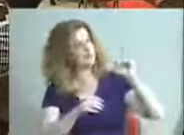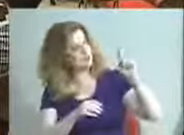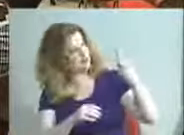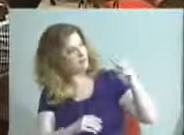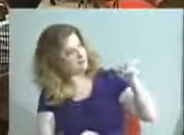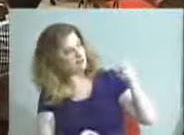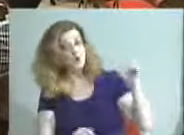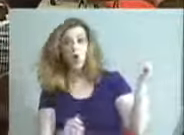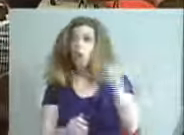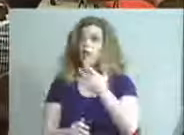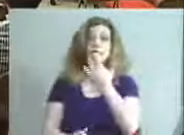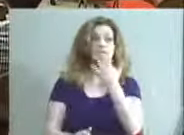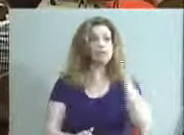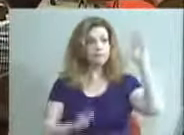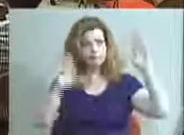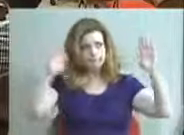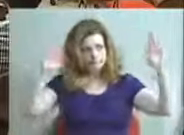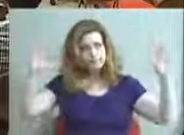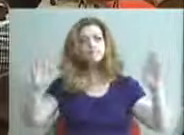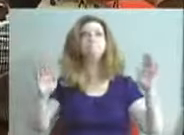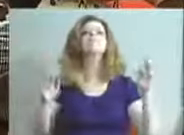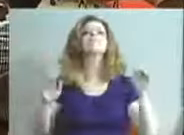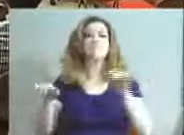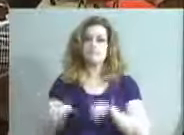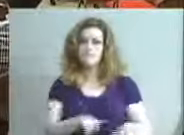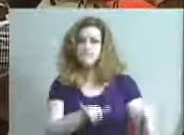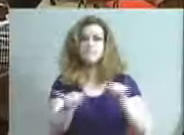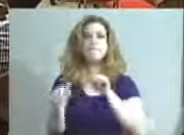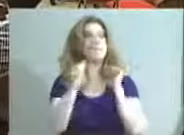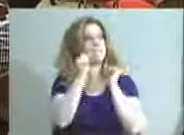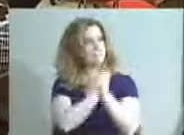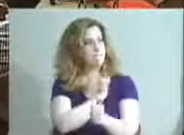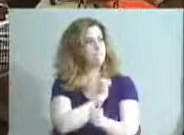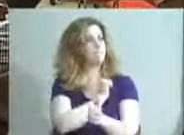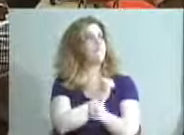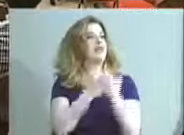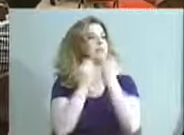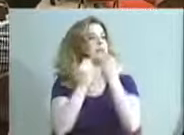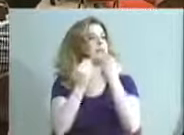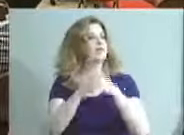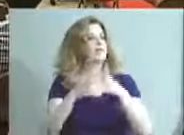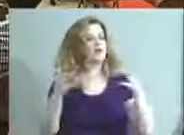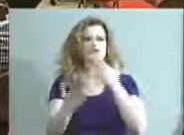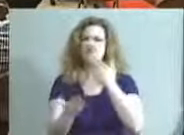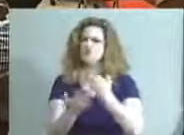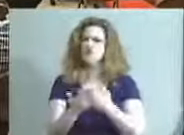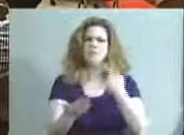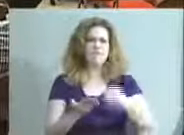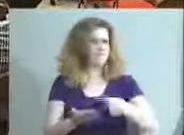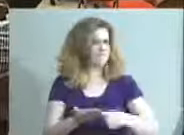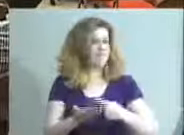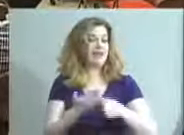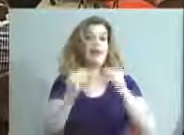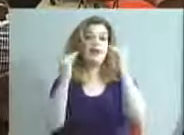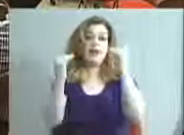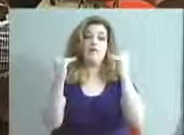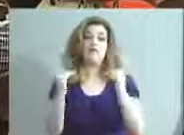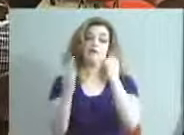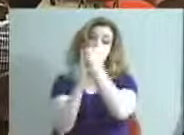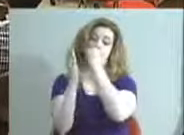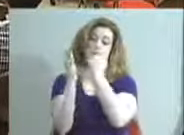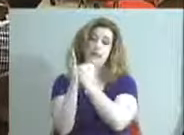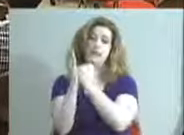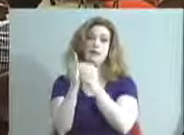favor? Aye. Okay. That passes unanimously. Thank you very much. Good discussion. We are next on to